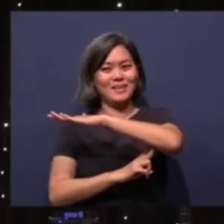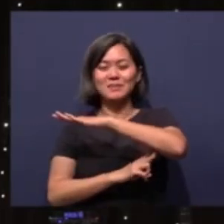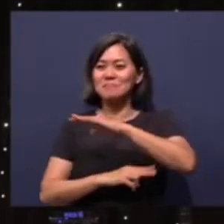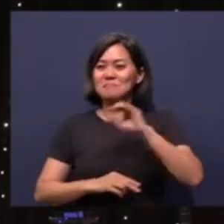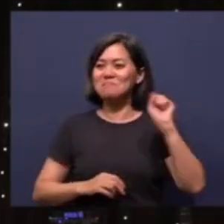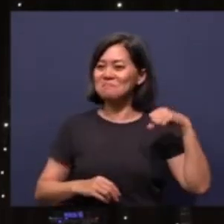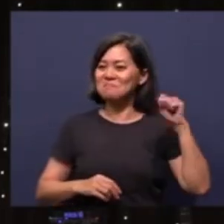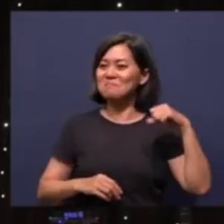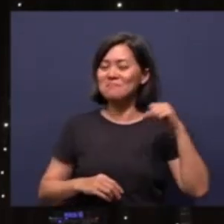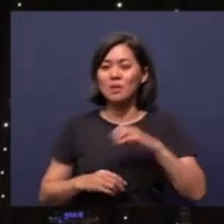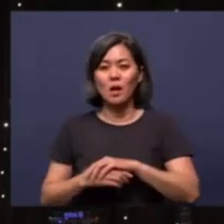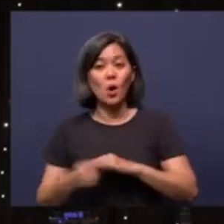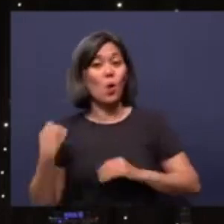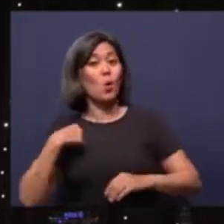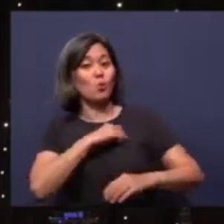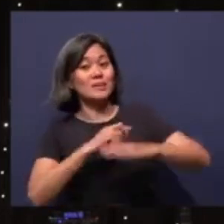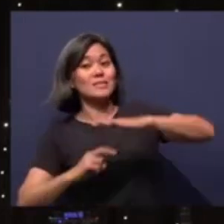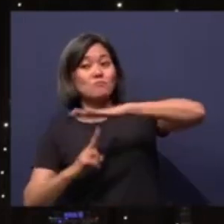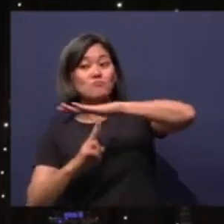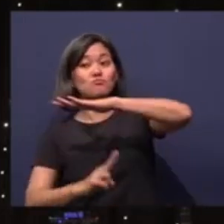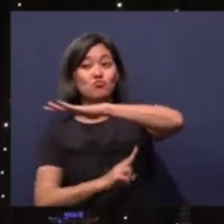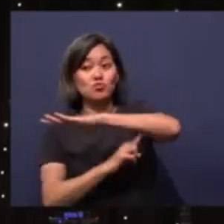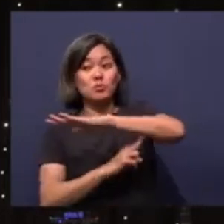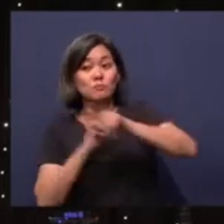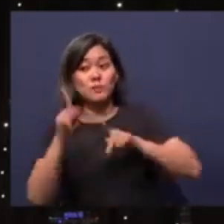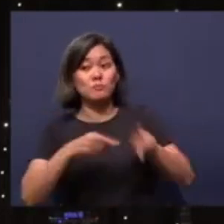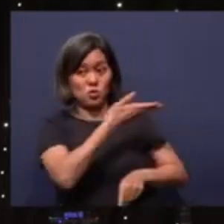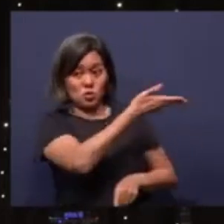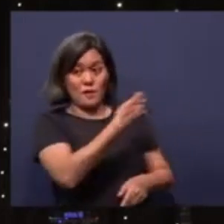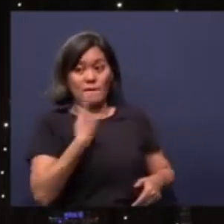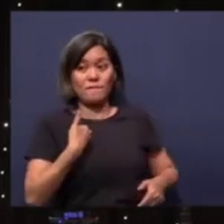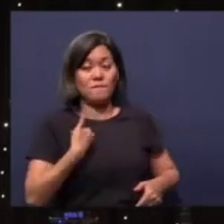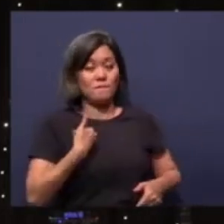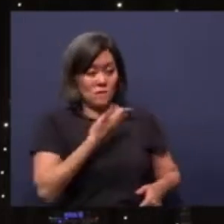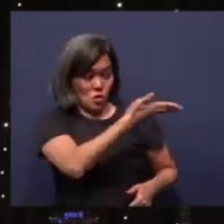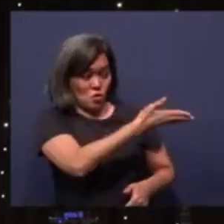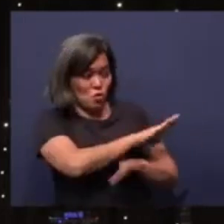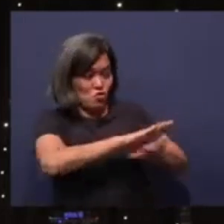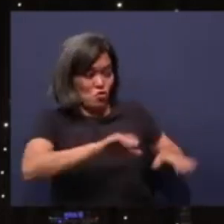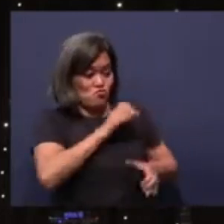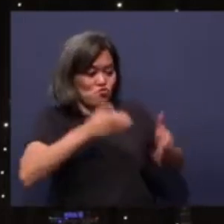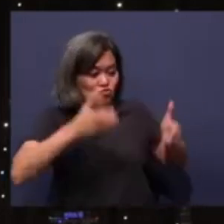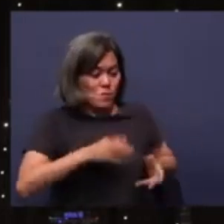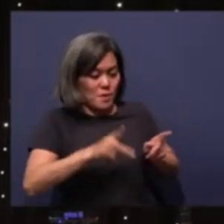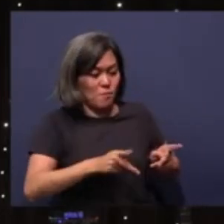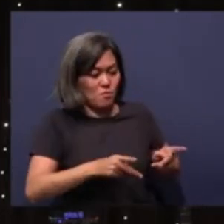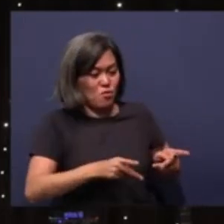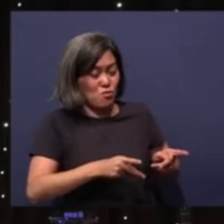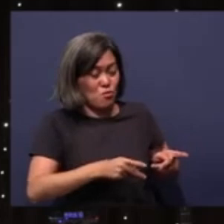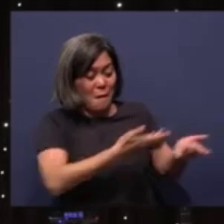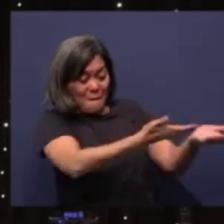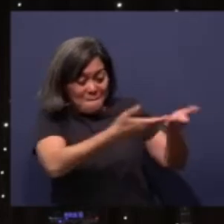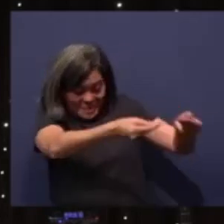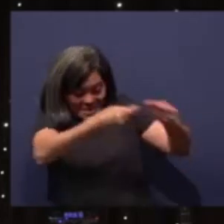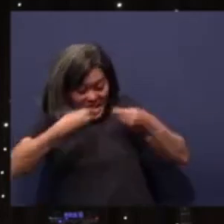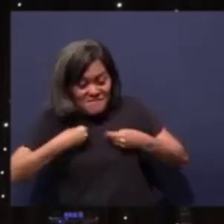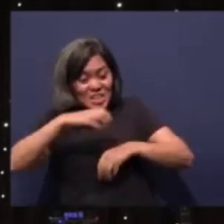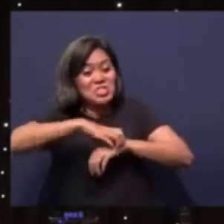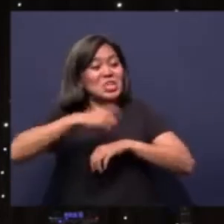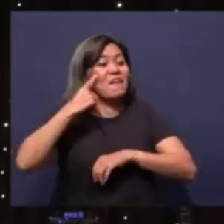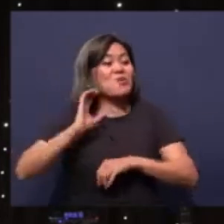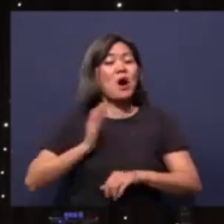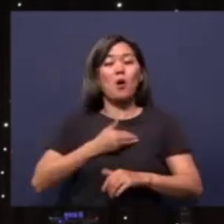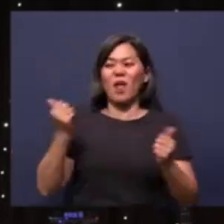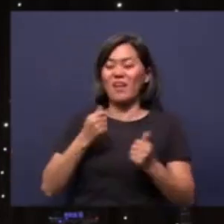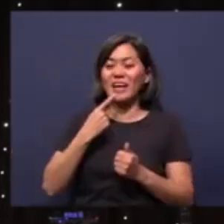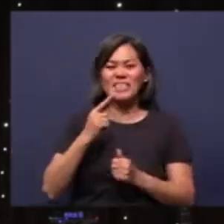We play as a bridge. There are people, non-Christian people are bringing cake for our anniversary. When I